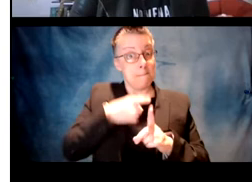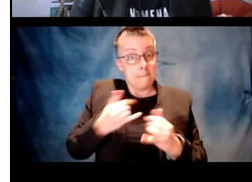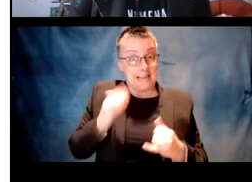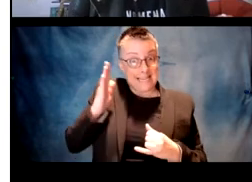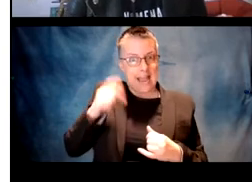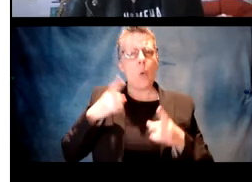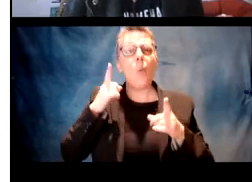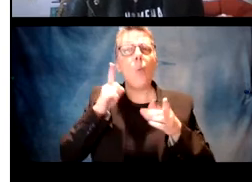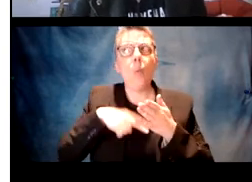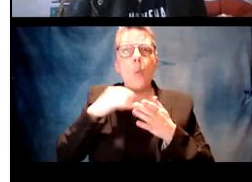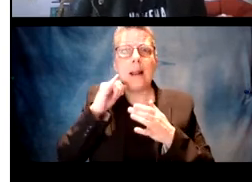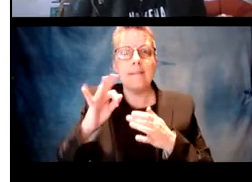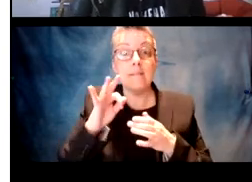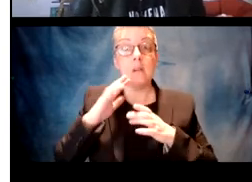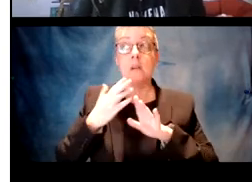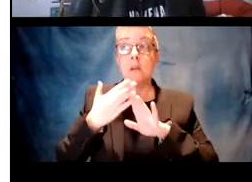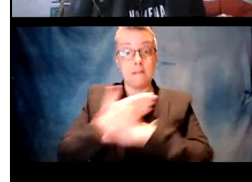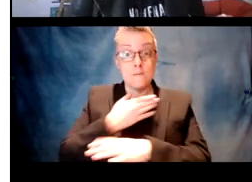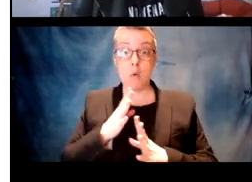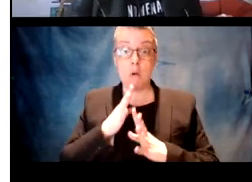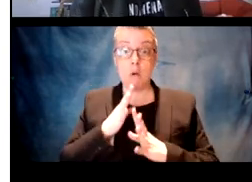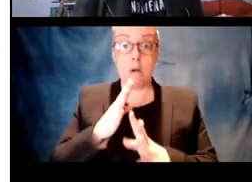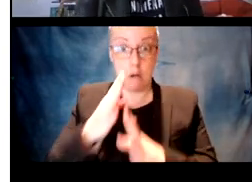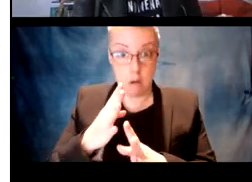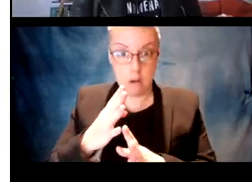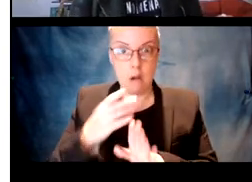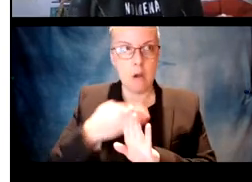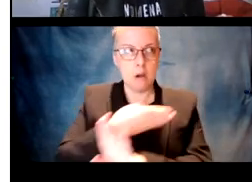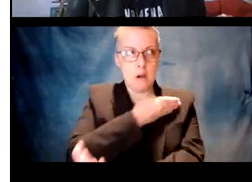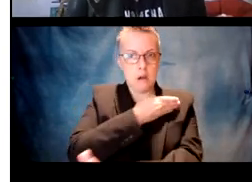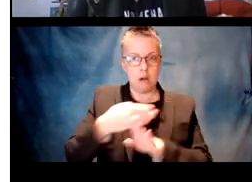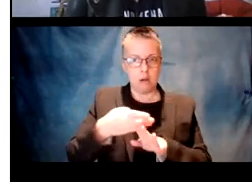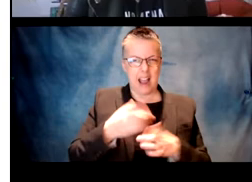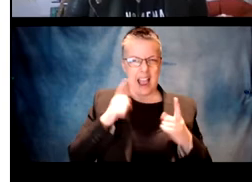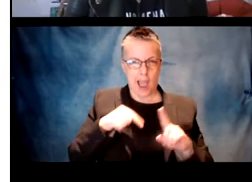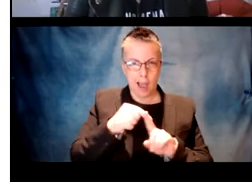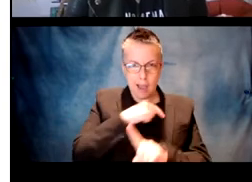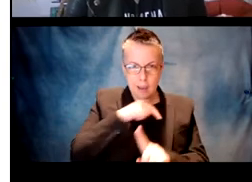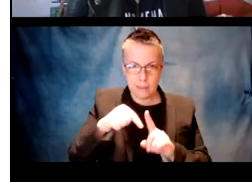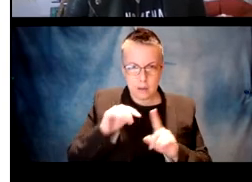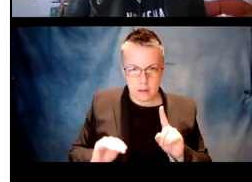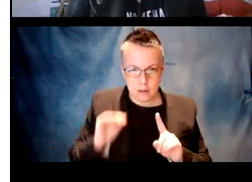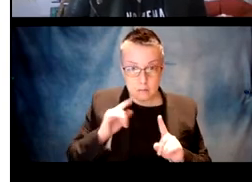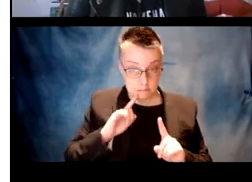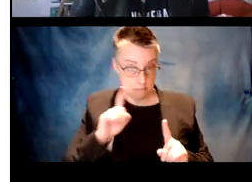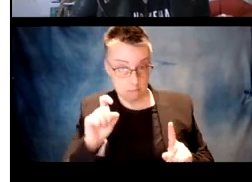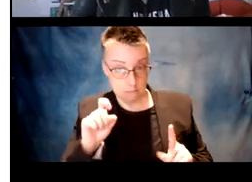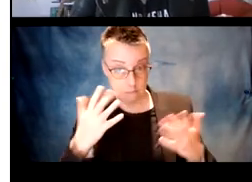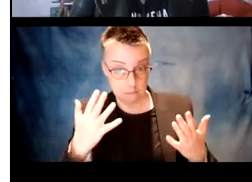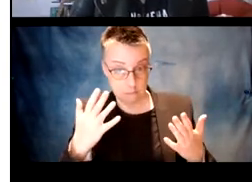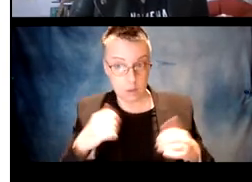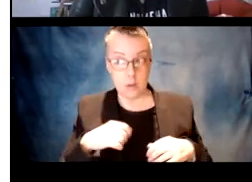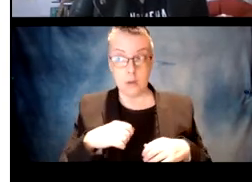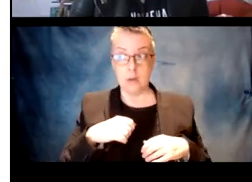what I'm here today to talk about talk about is what if they're doing this earlier. What if children before they even start producing